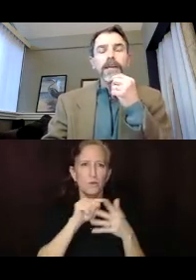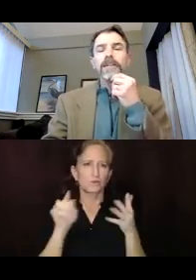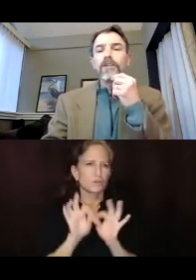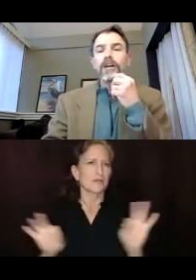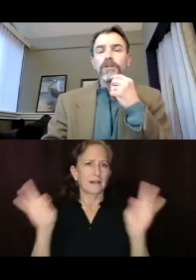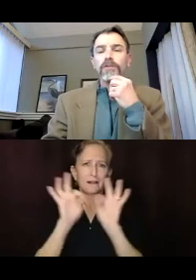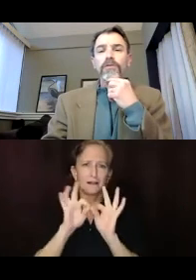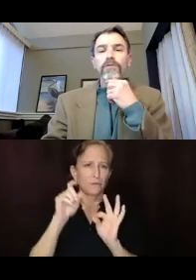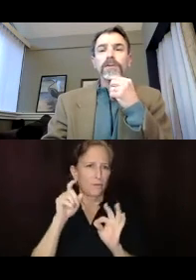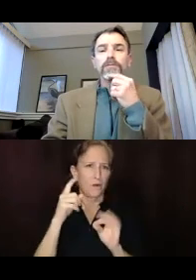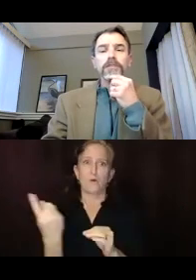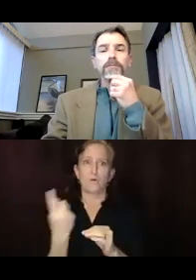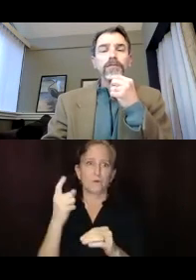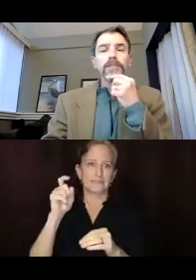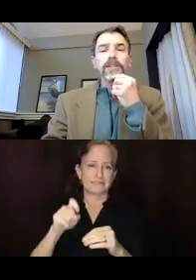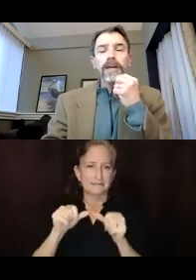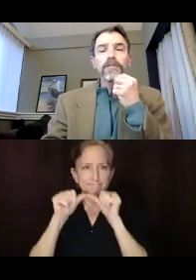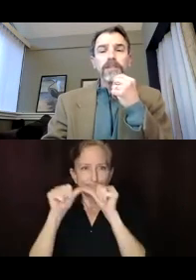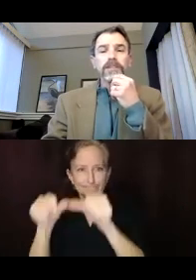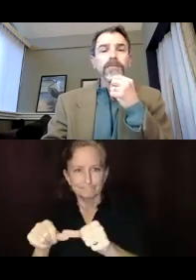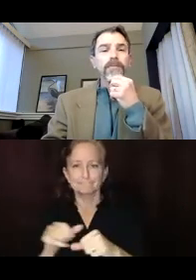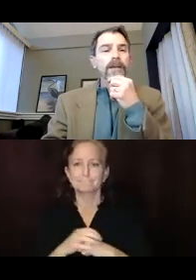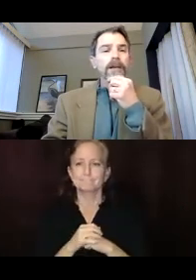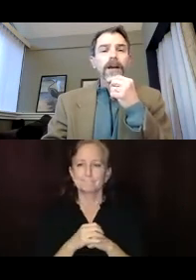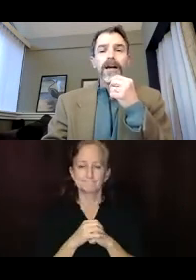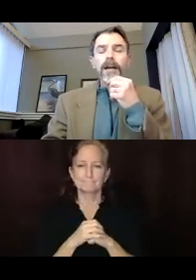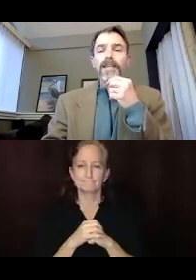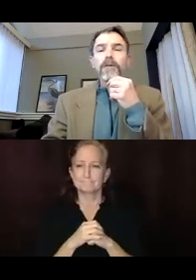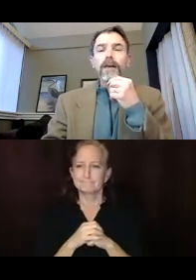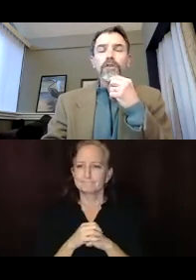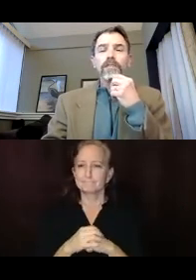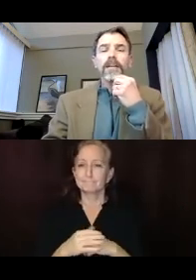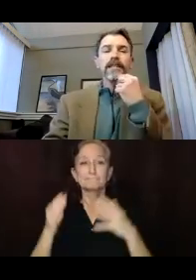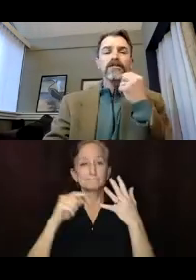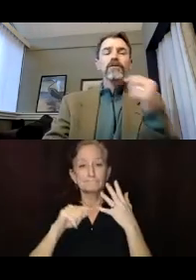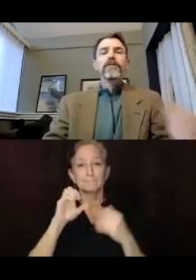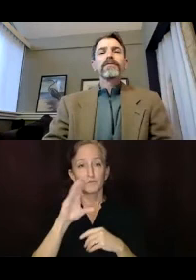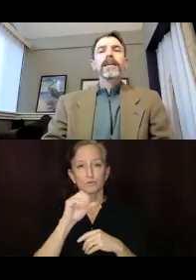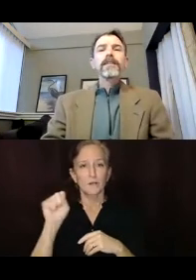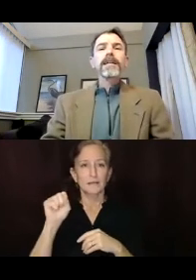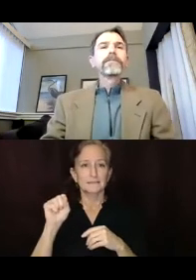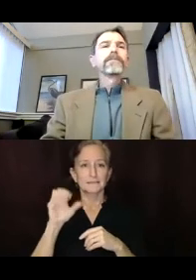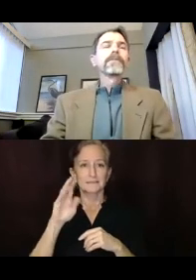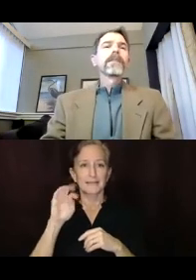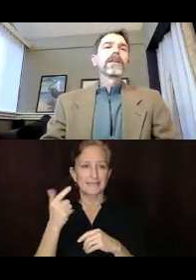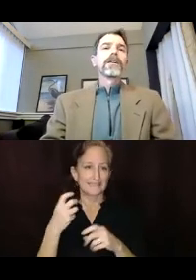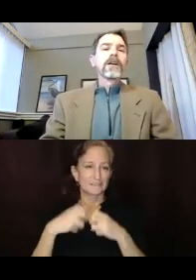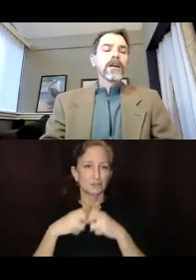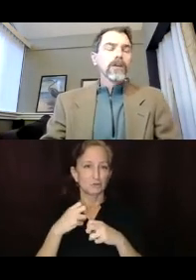but in the long run, just for, for people to be able to live healthily. Uh, and then we have the cross cutting issues. Next slide. Okay.